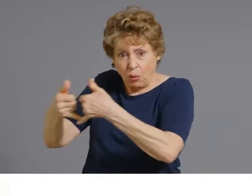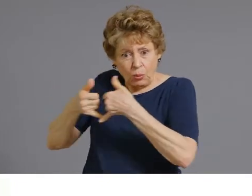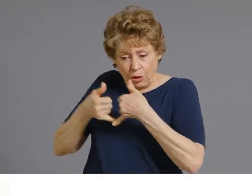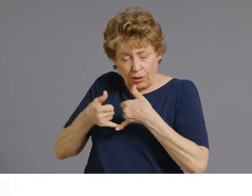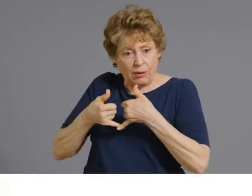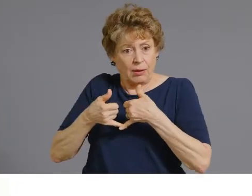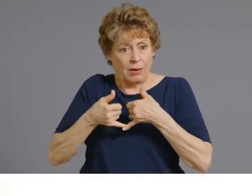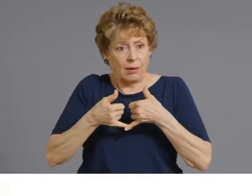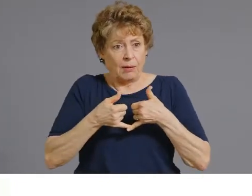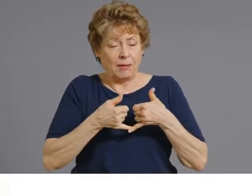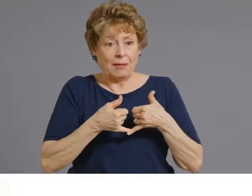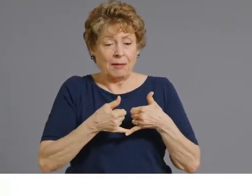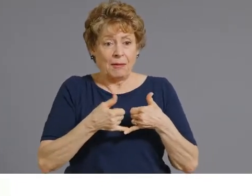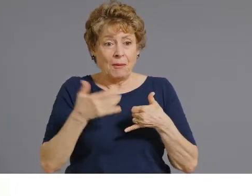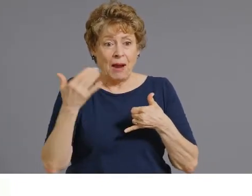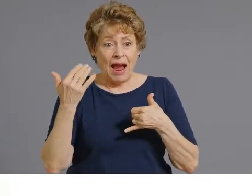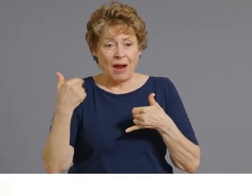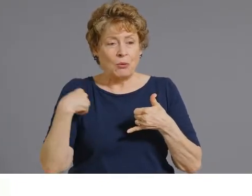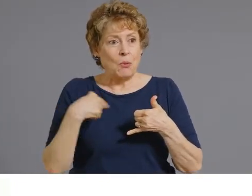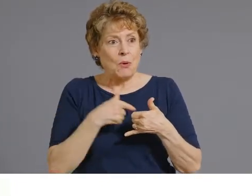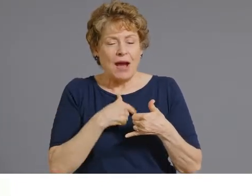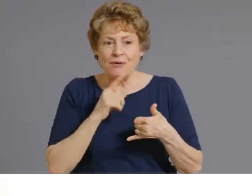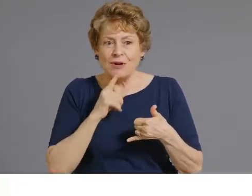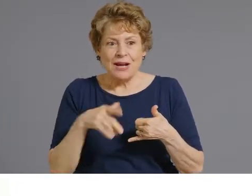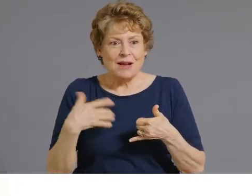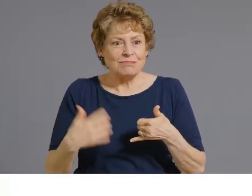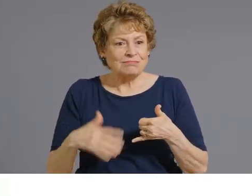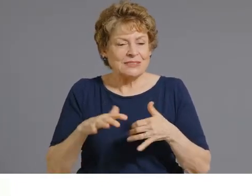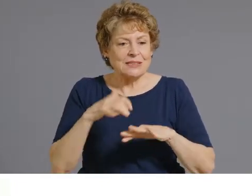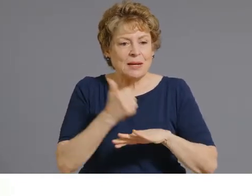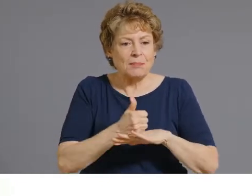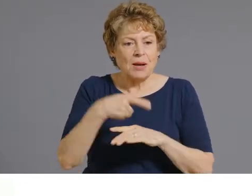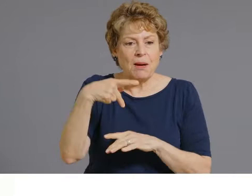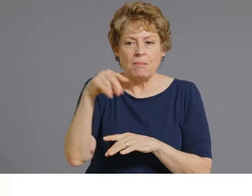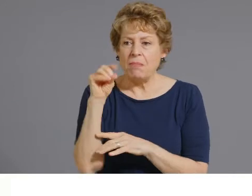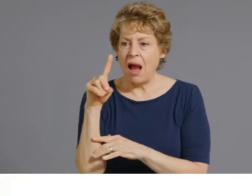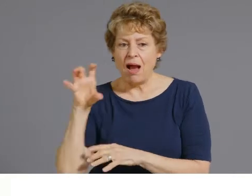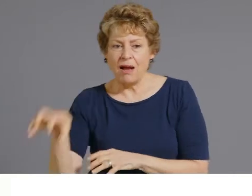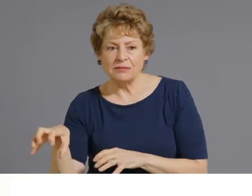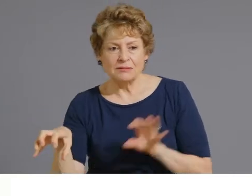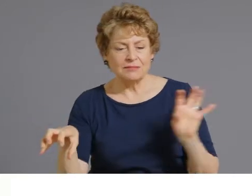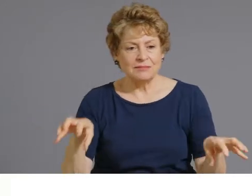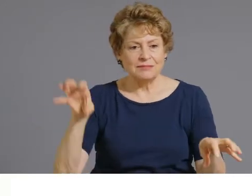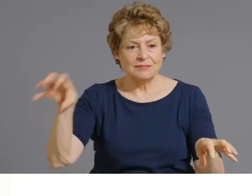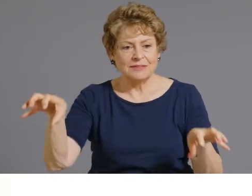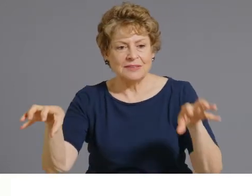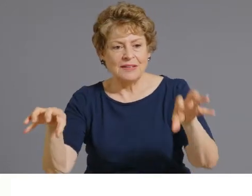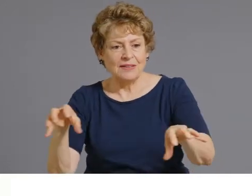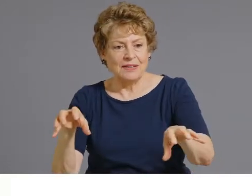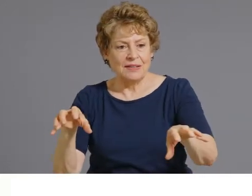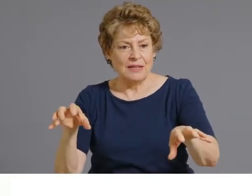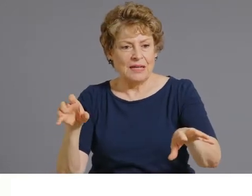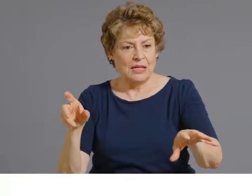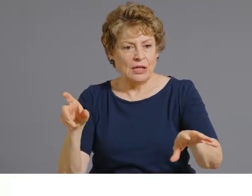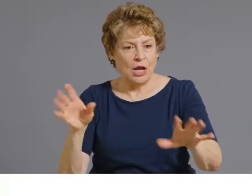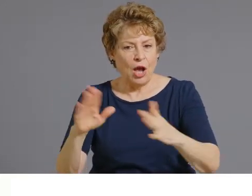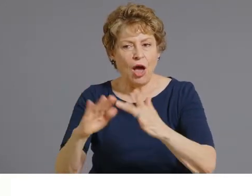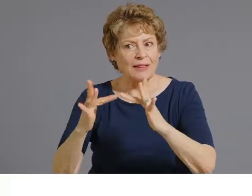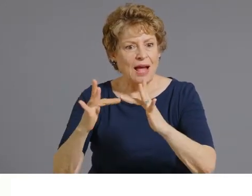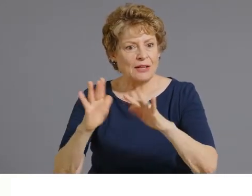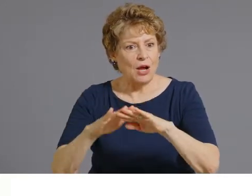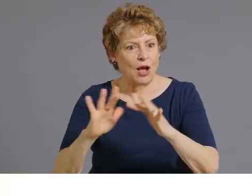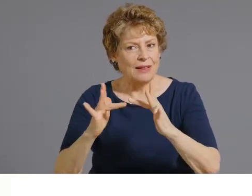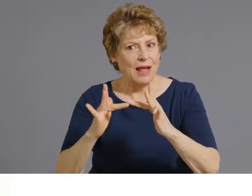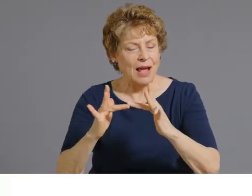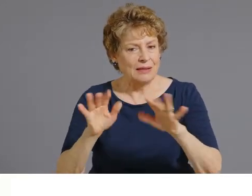this is for our pod vaccine dot azdhs.gov it is currently available in spanish and english um we